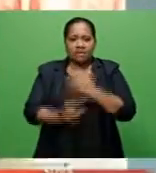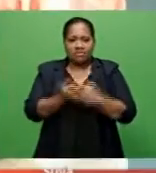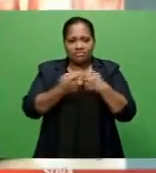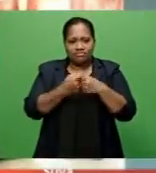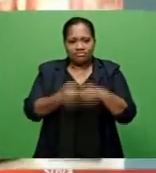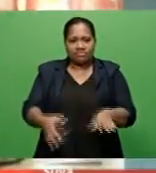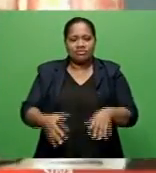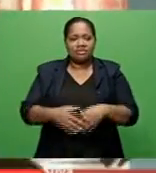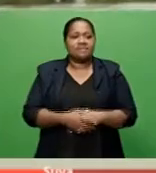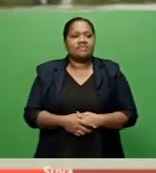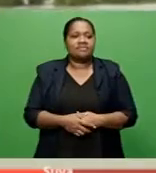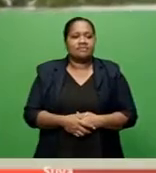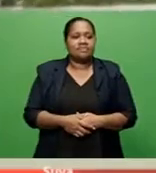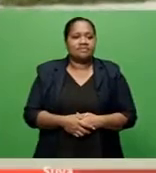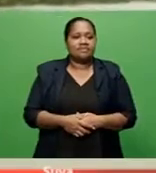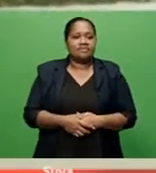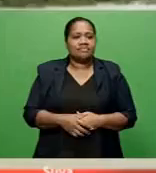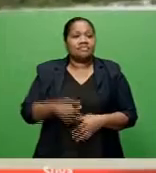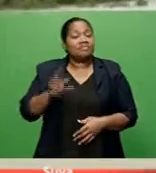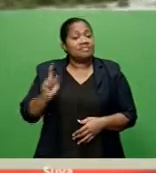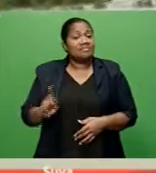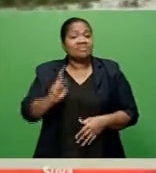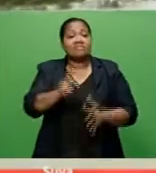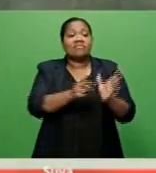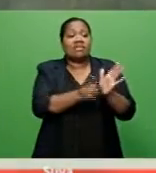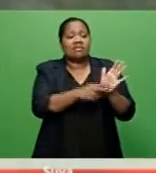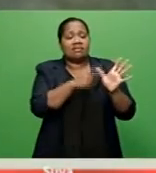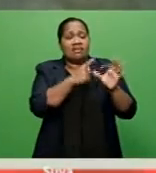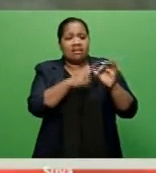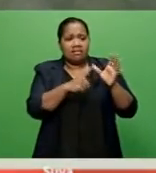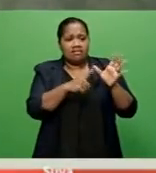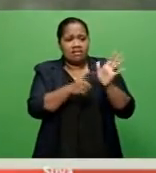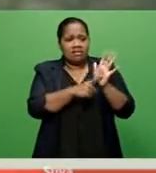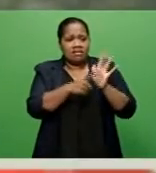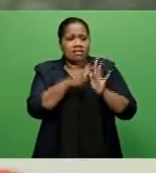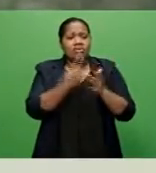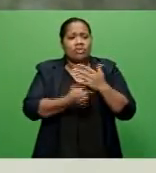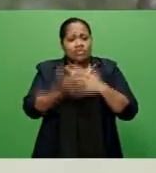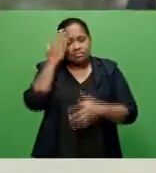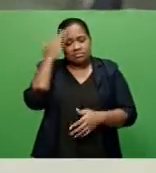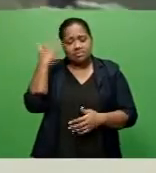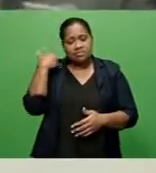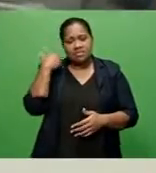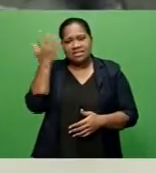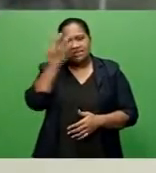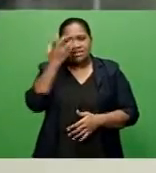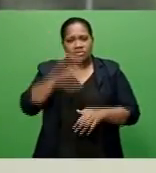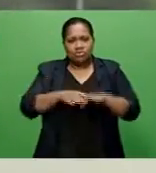Families sheltering at the Nangali village hall were reminded of the dangers of swimming in floodwaters.